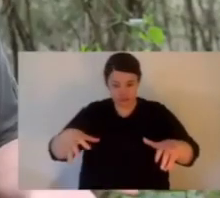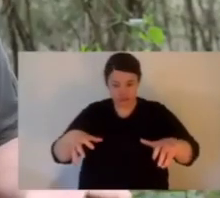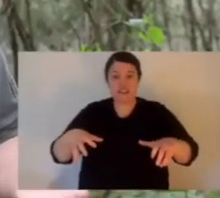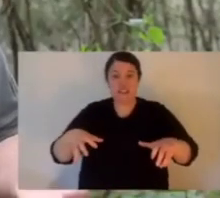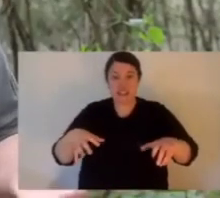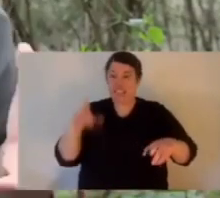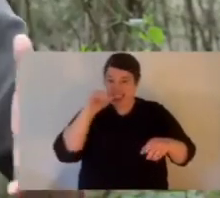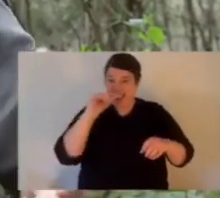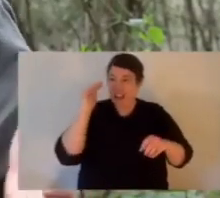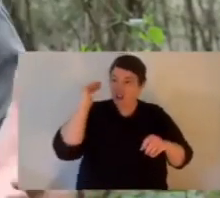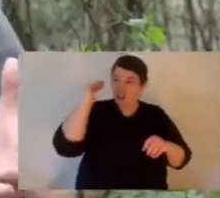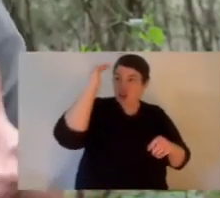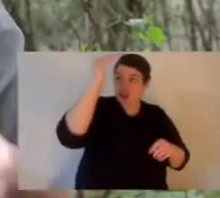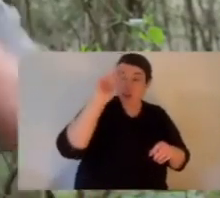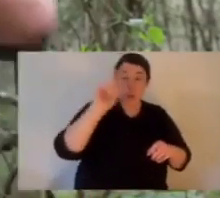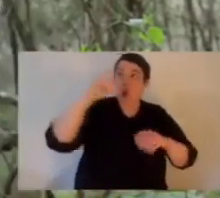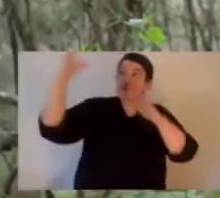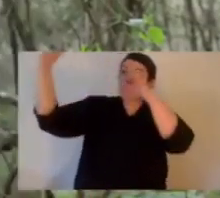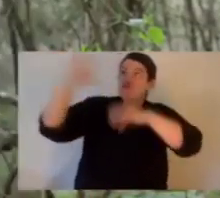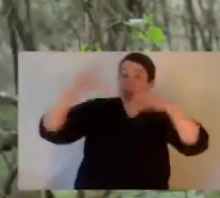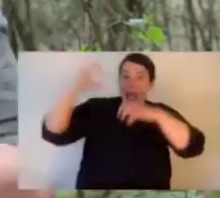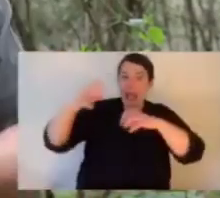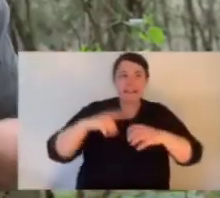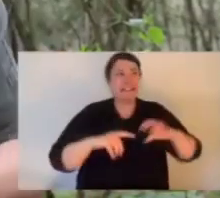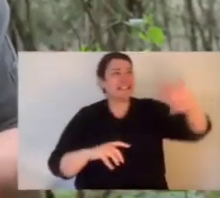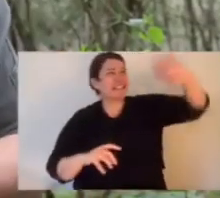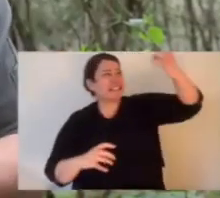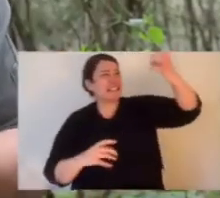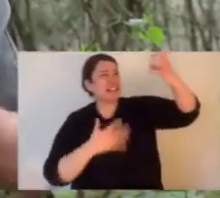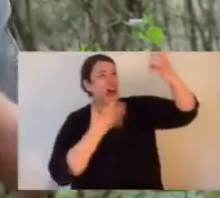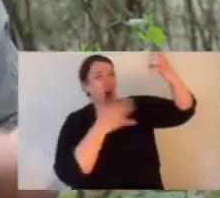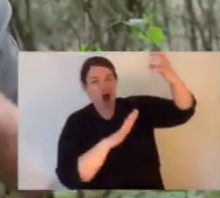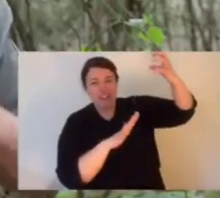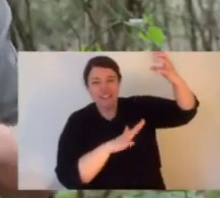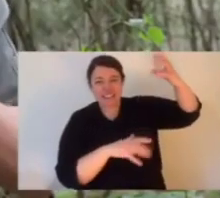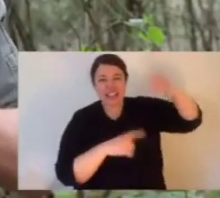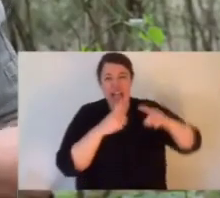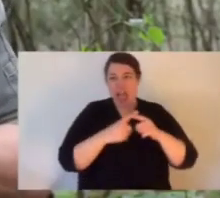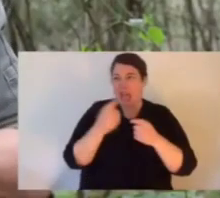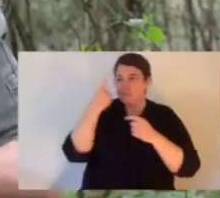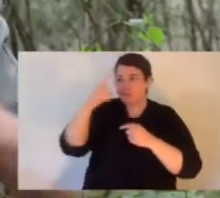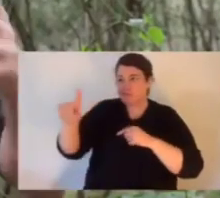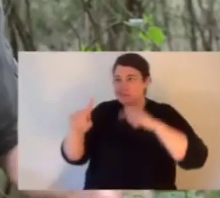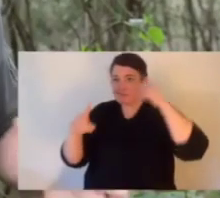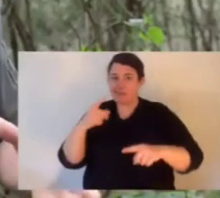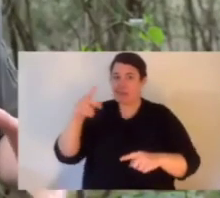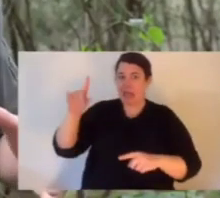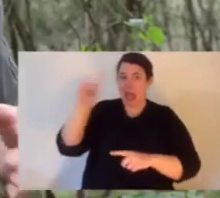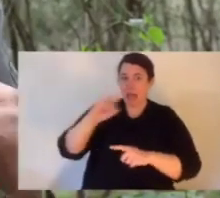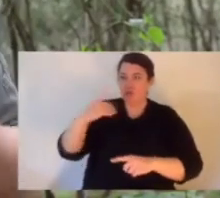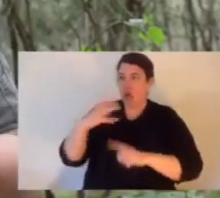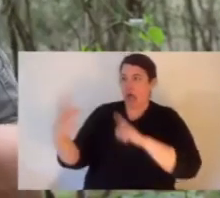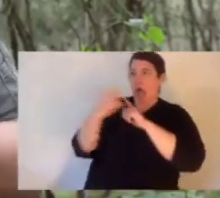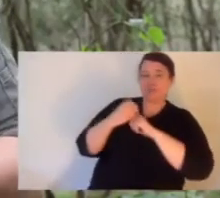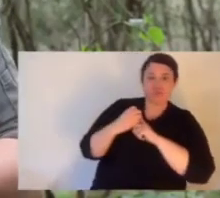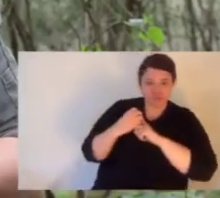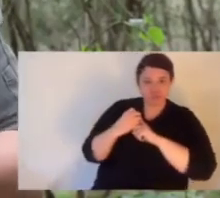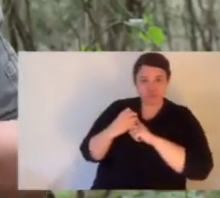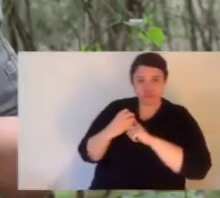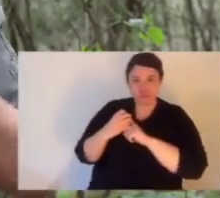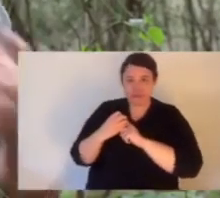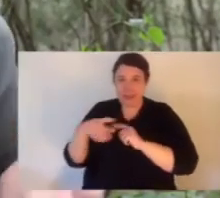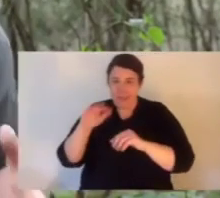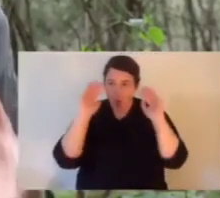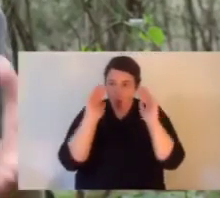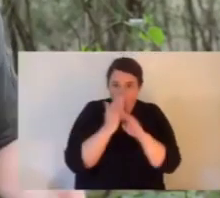rock crevices, fallen trees that leave little nooks and crannies. Their life support system is those rocks. Now it can protect